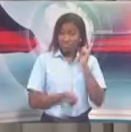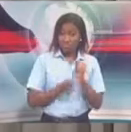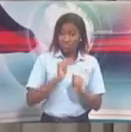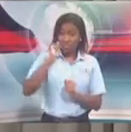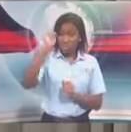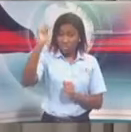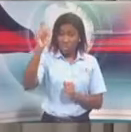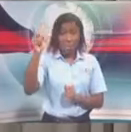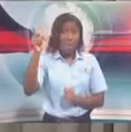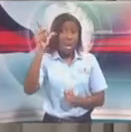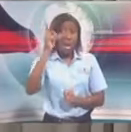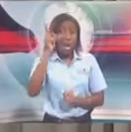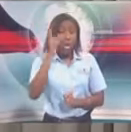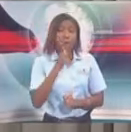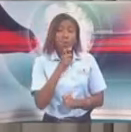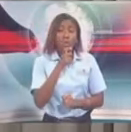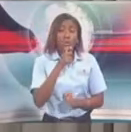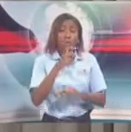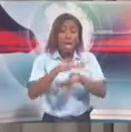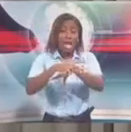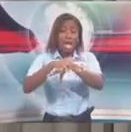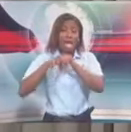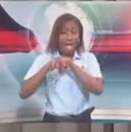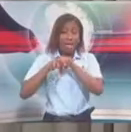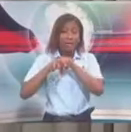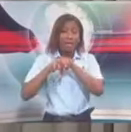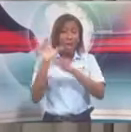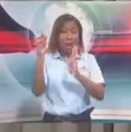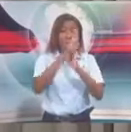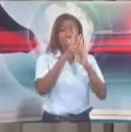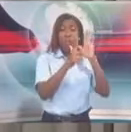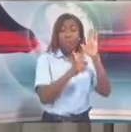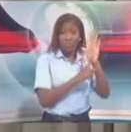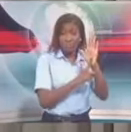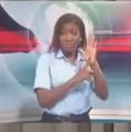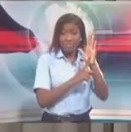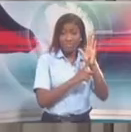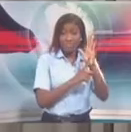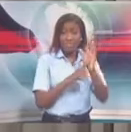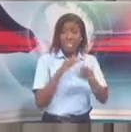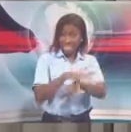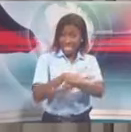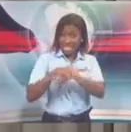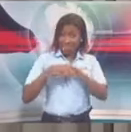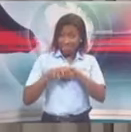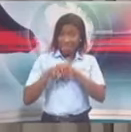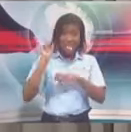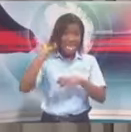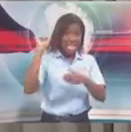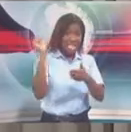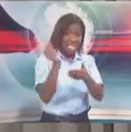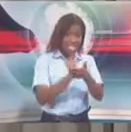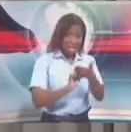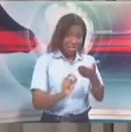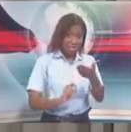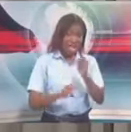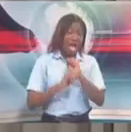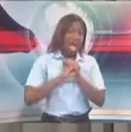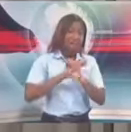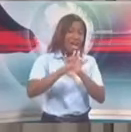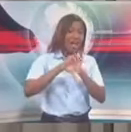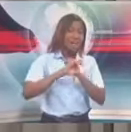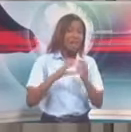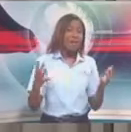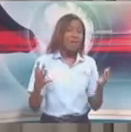UN Charter. So, at this stage, the UN Secretary General has advised from very early o'clock that the United